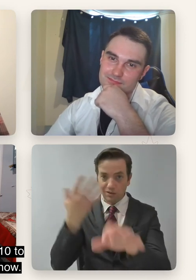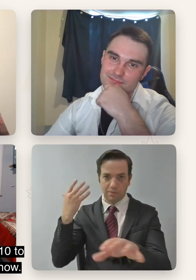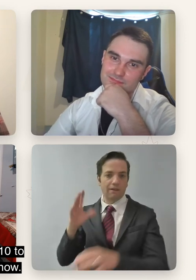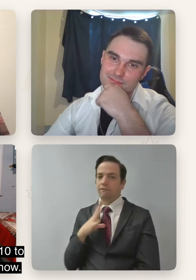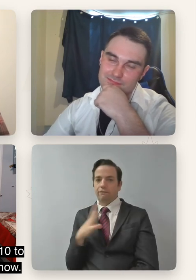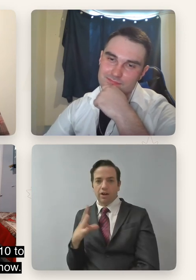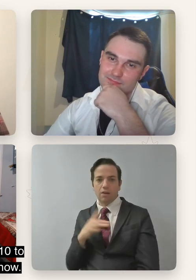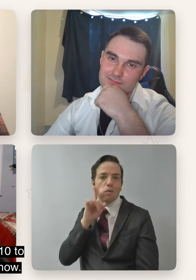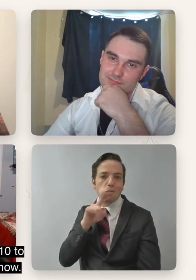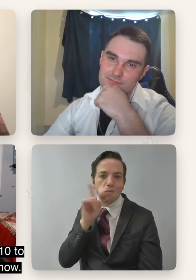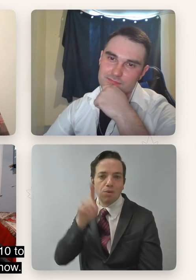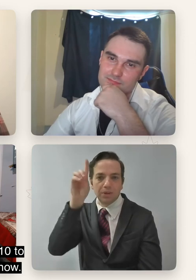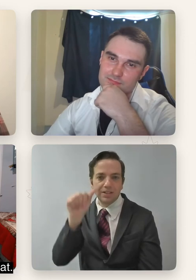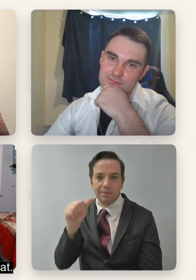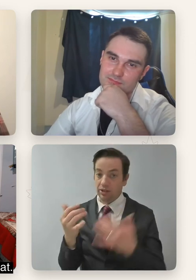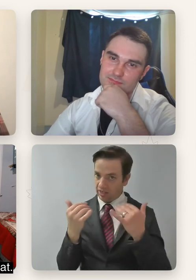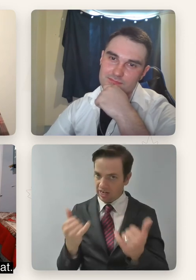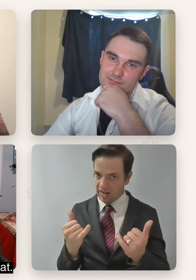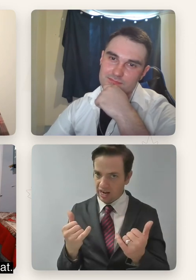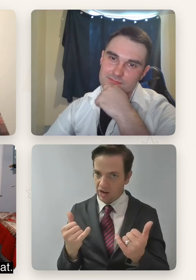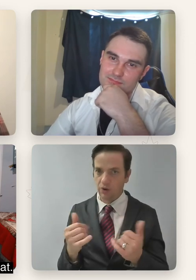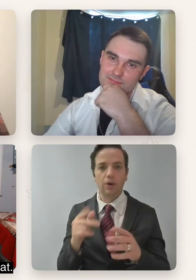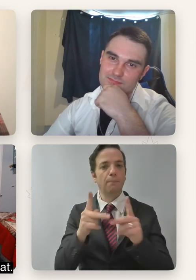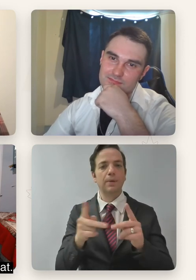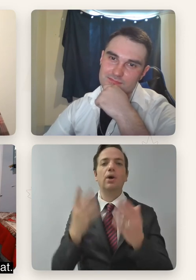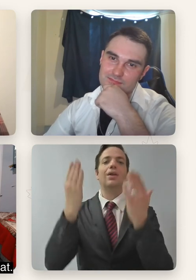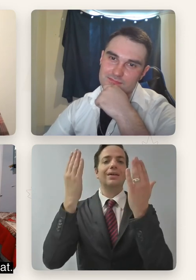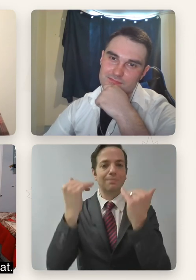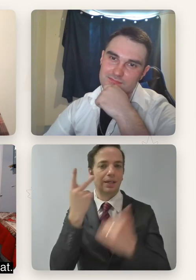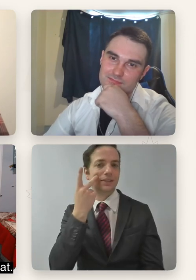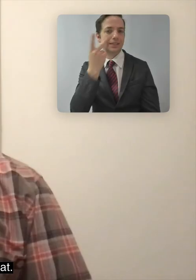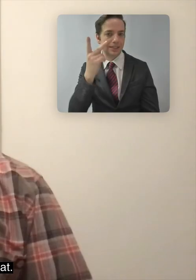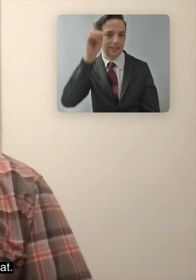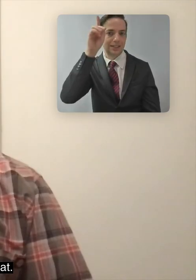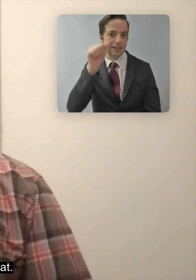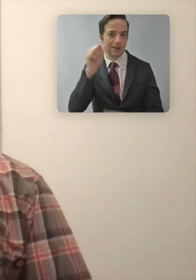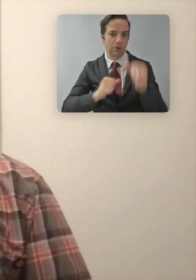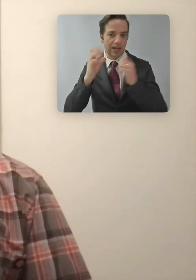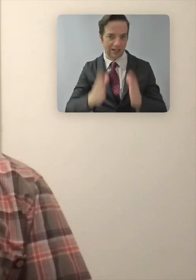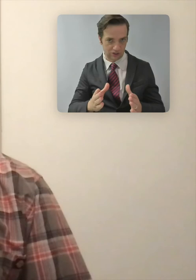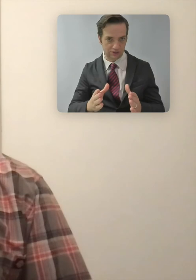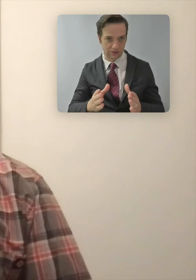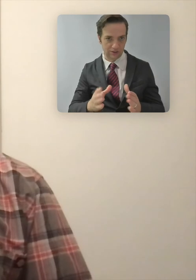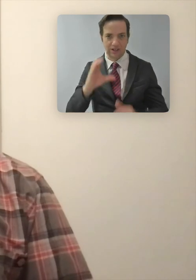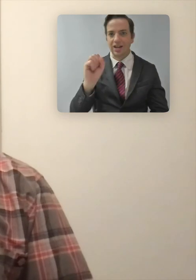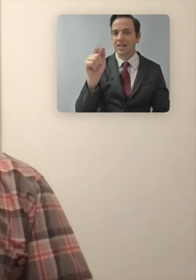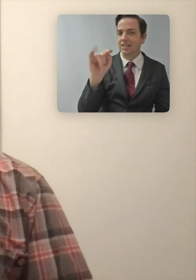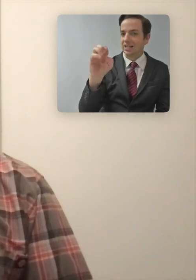you can do now. I think, um, you know, casting directors know that there's, you know,